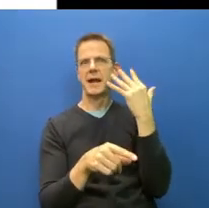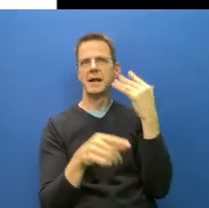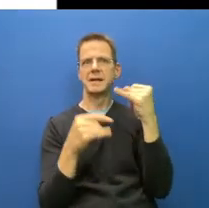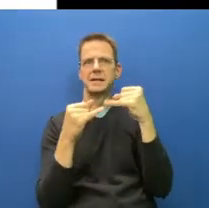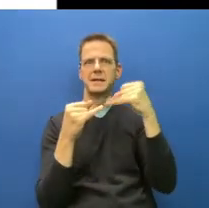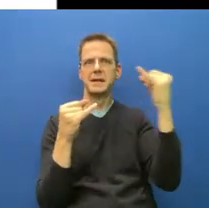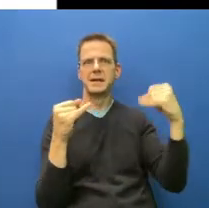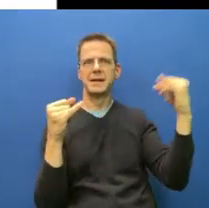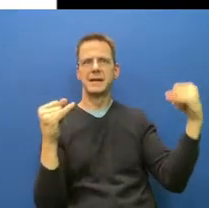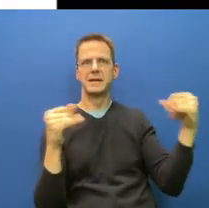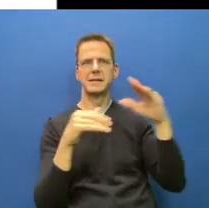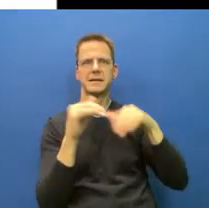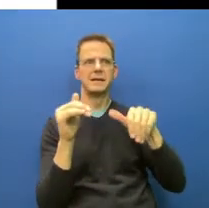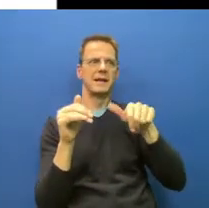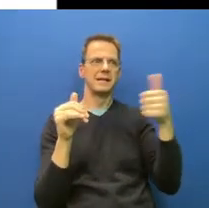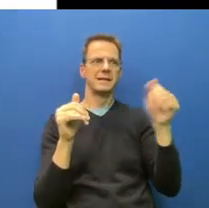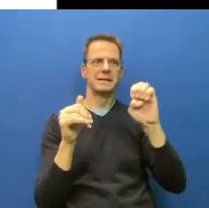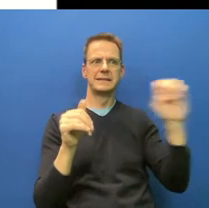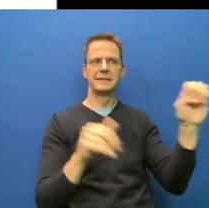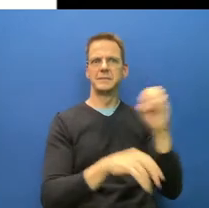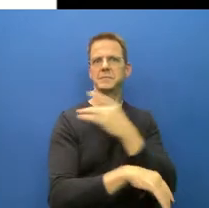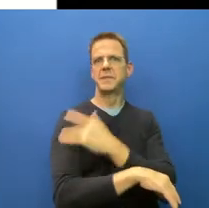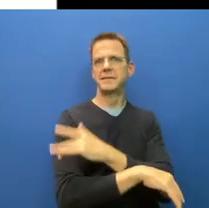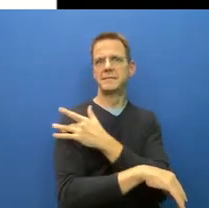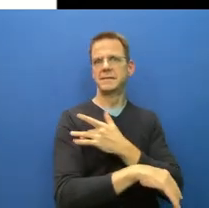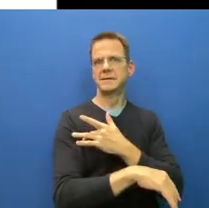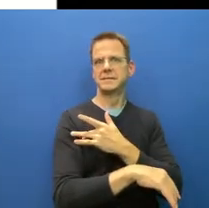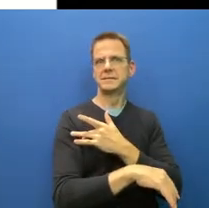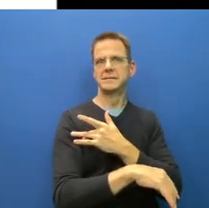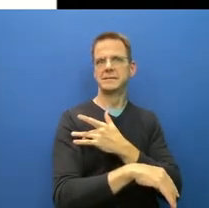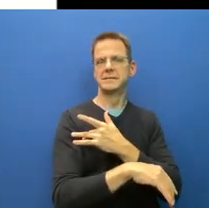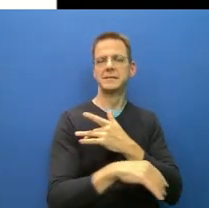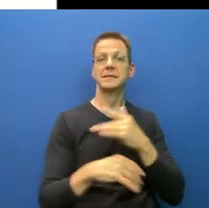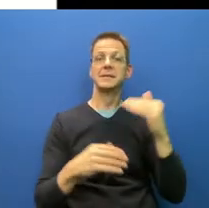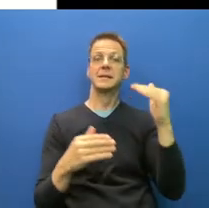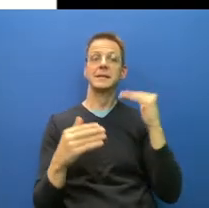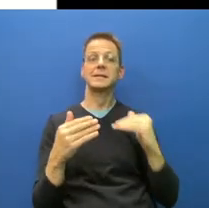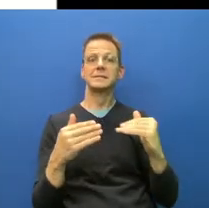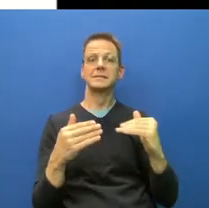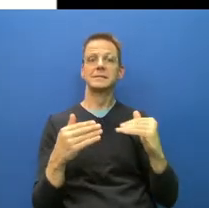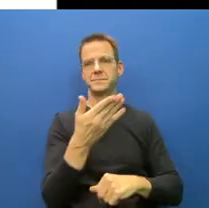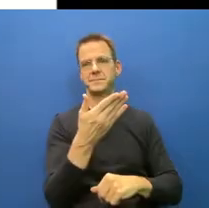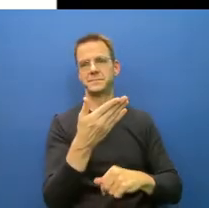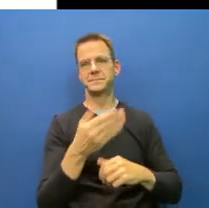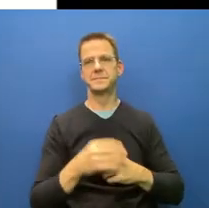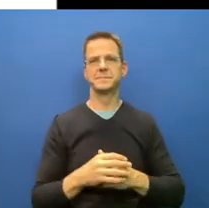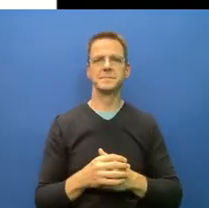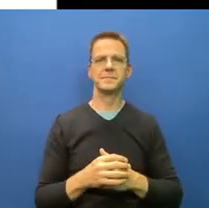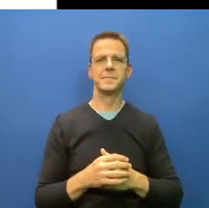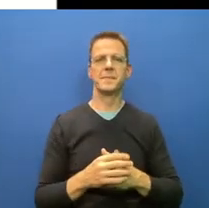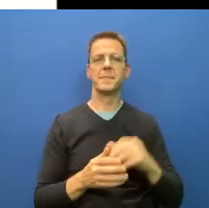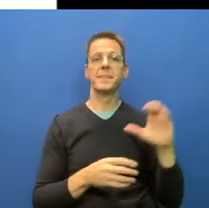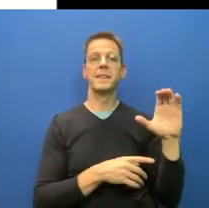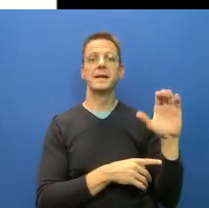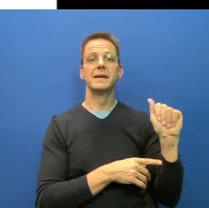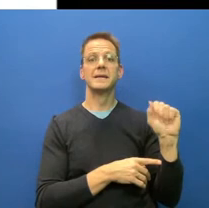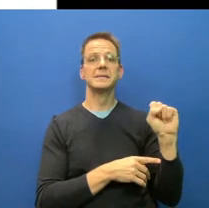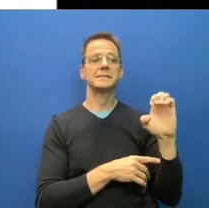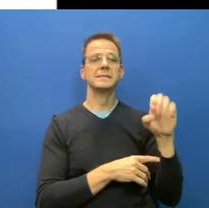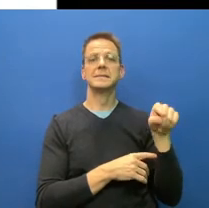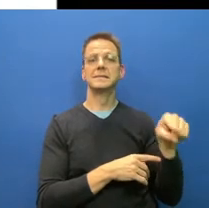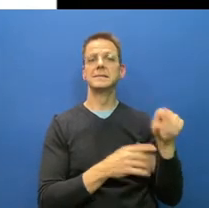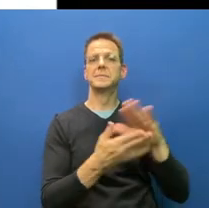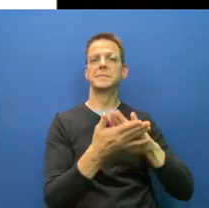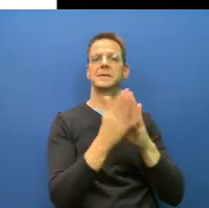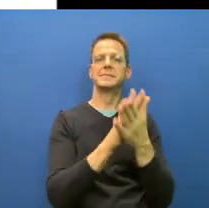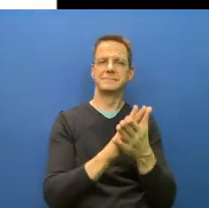And cases translate to hospitalizations and they translate, translate to deaths. So we had, one can see that